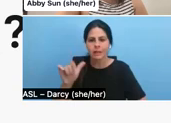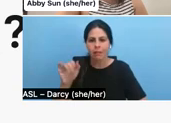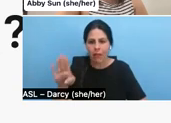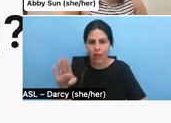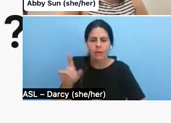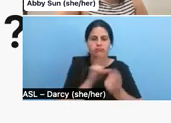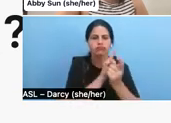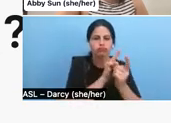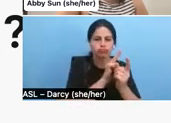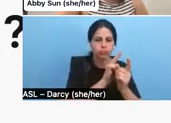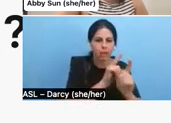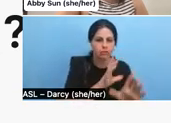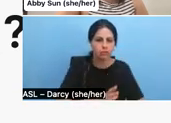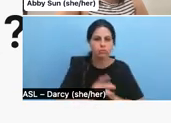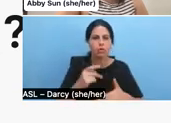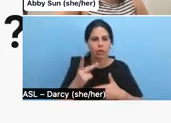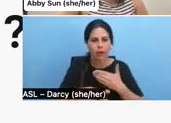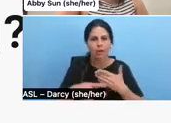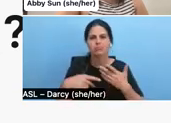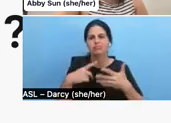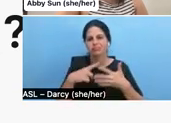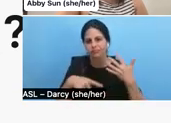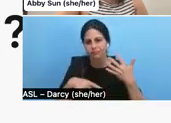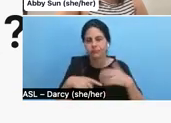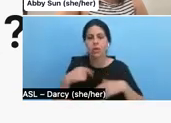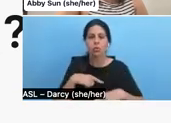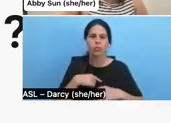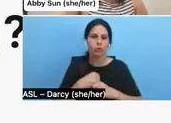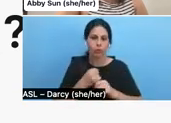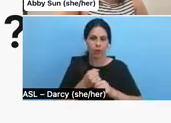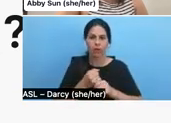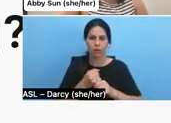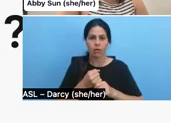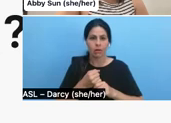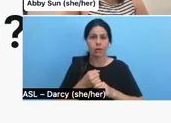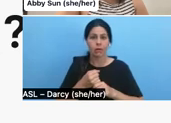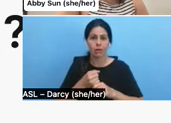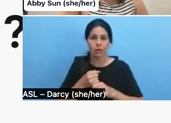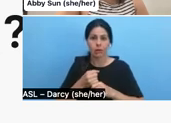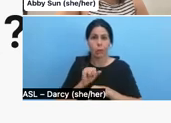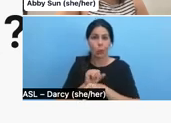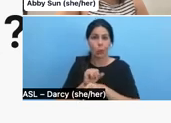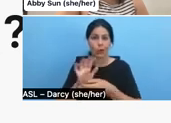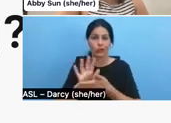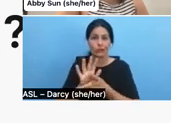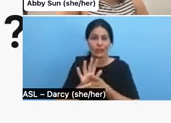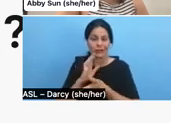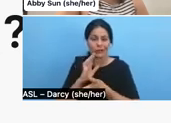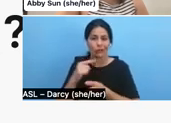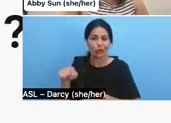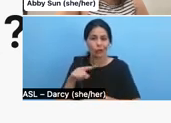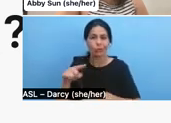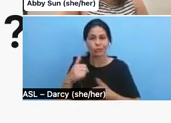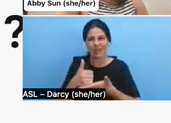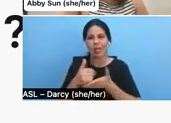Um, we, uh, have created a worksheet for you, for you to help organize your research into funding market